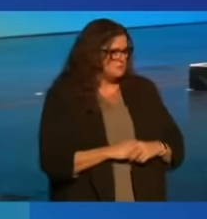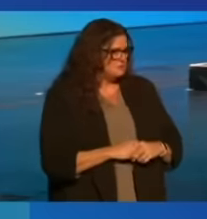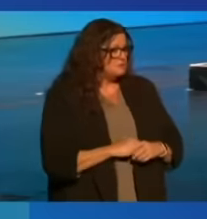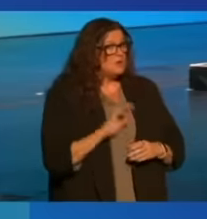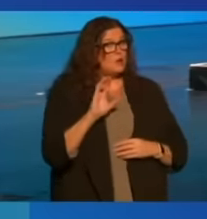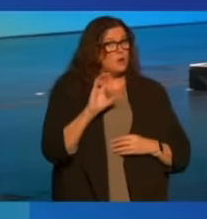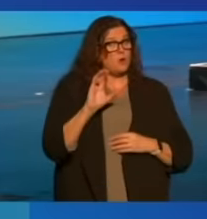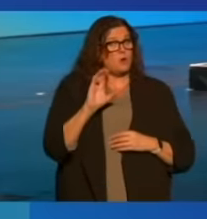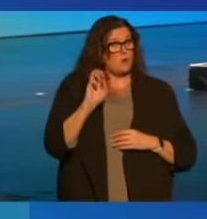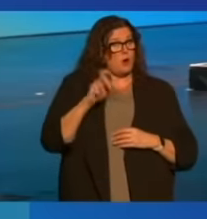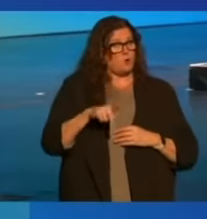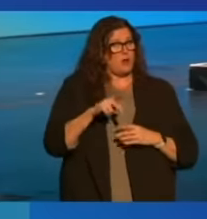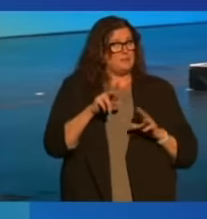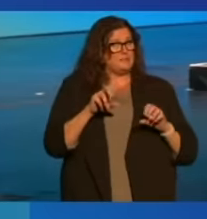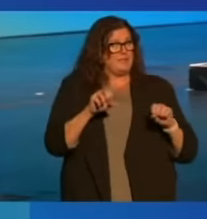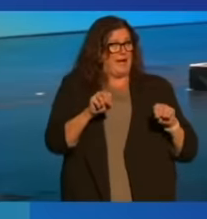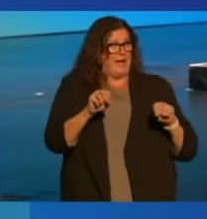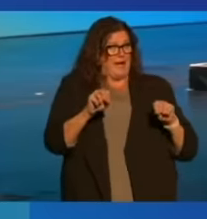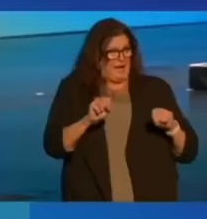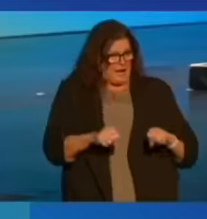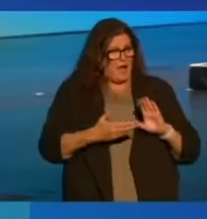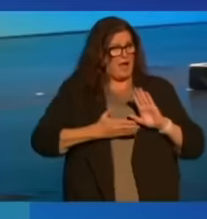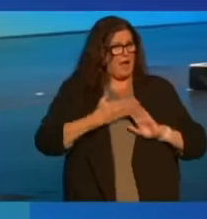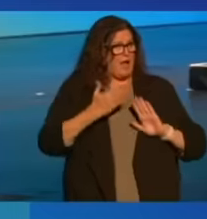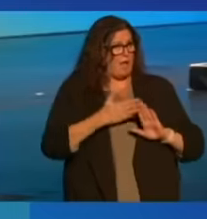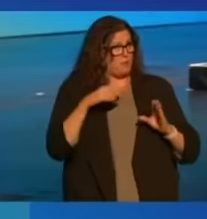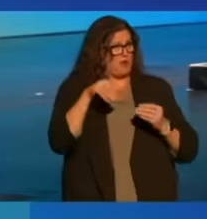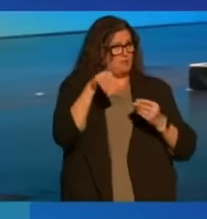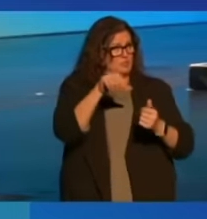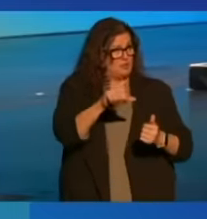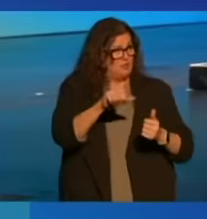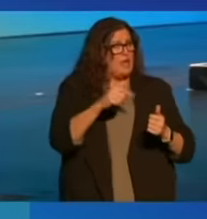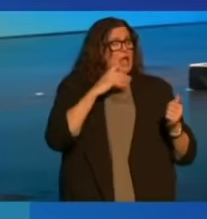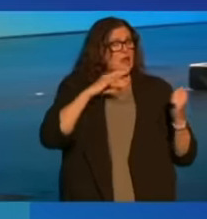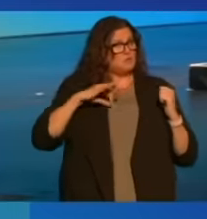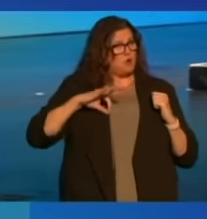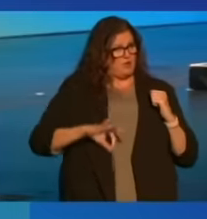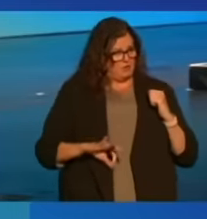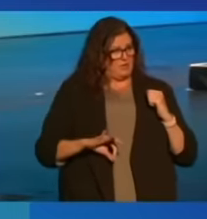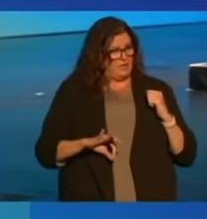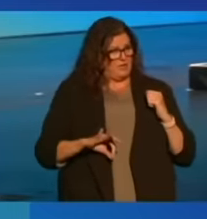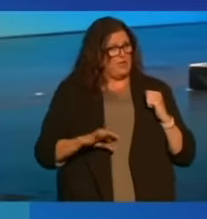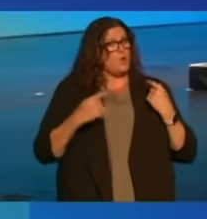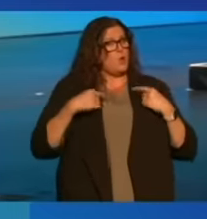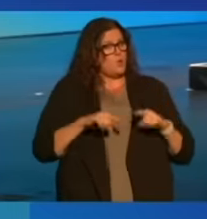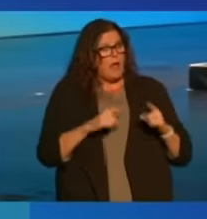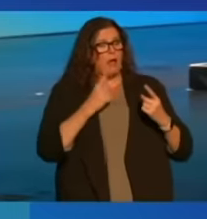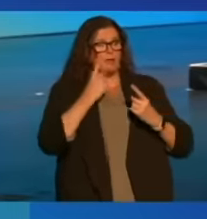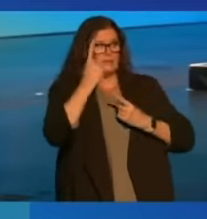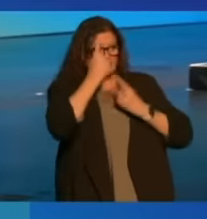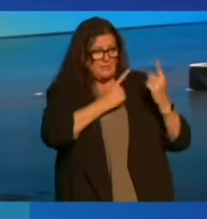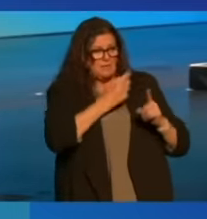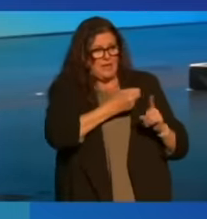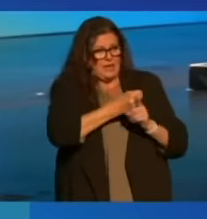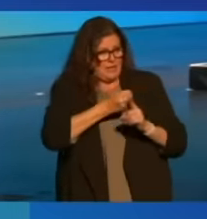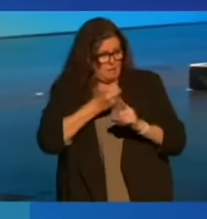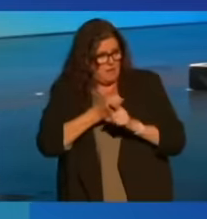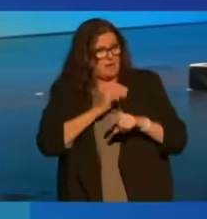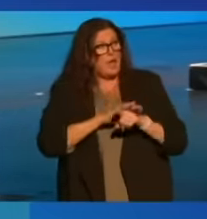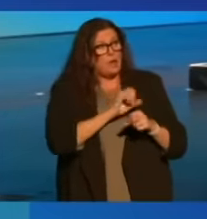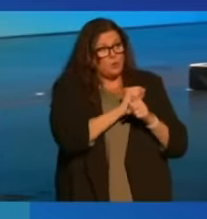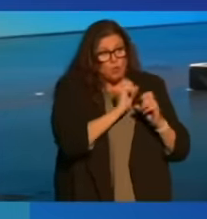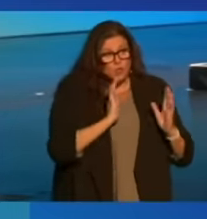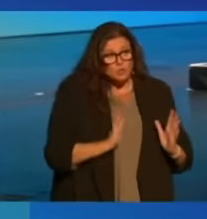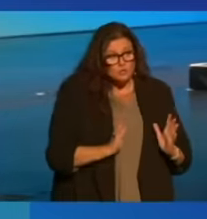Corporations are perfectly capable of operating efficiently and profitably while considering the impact they have on their